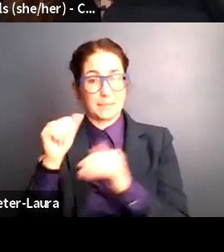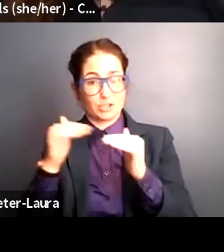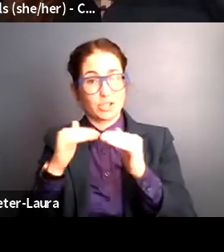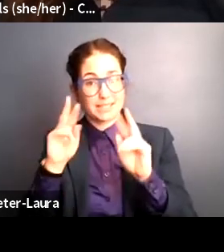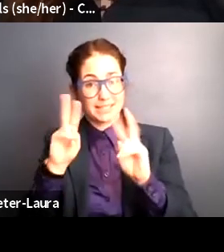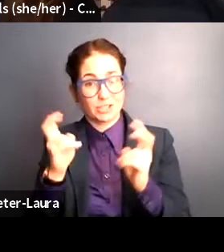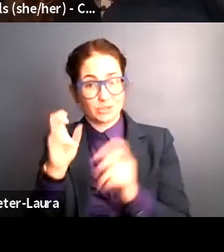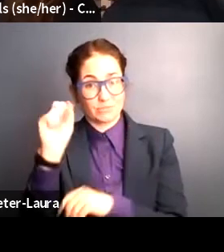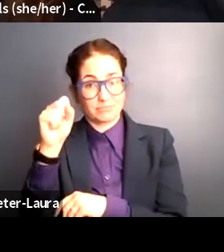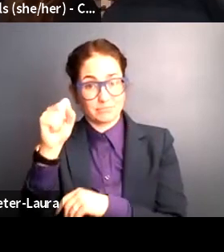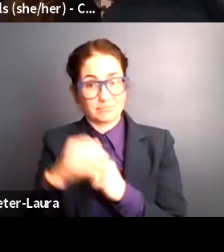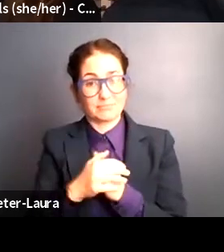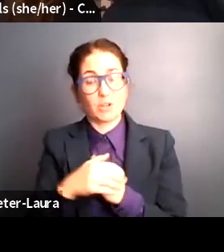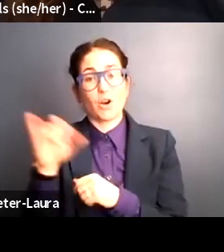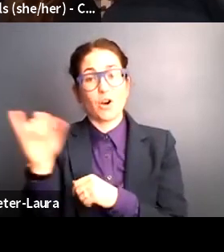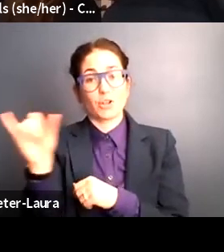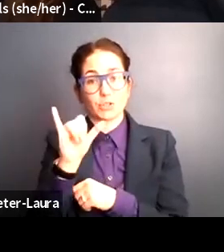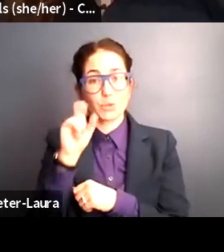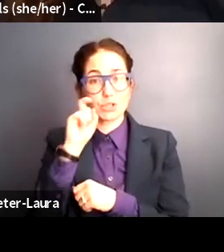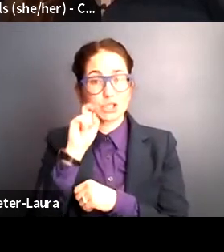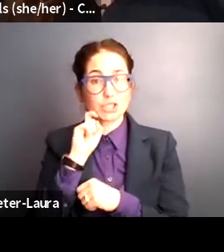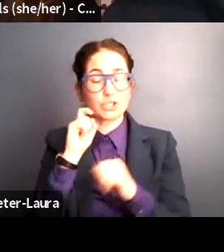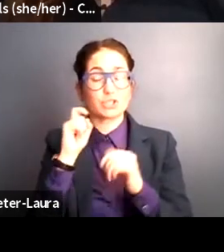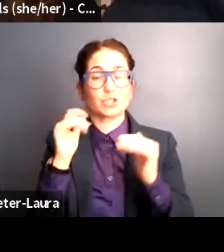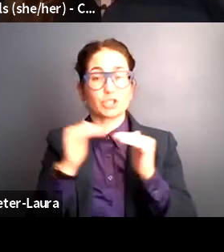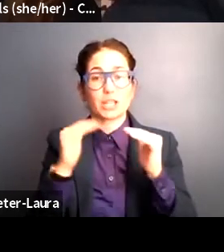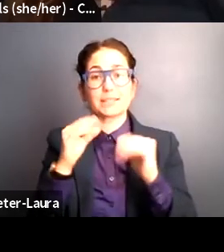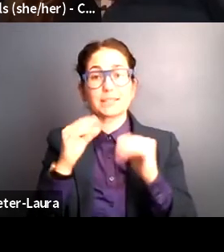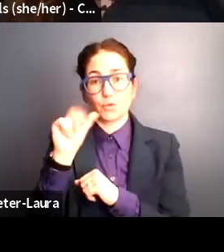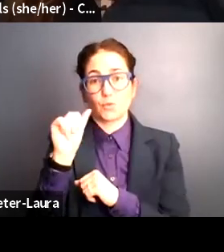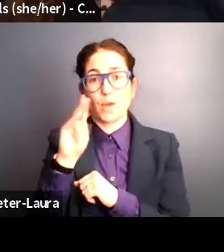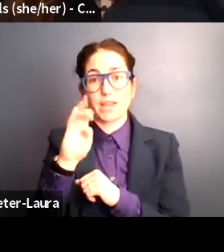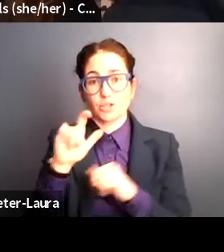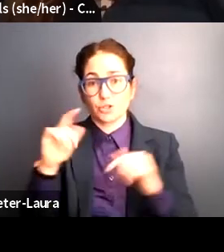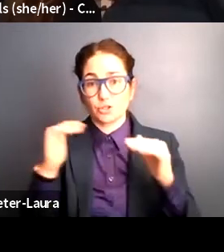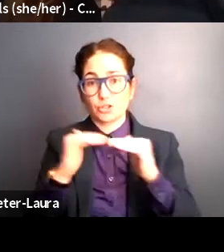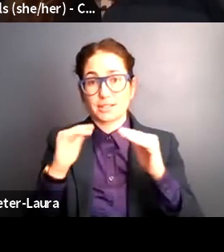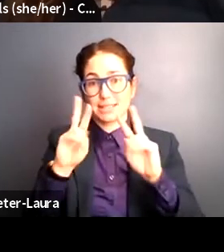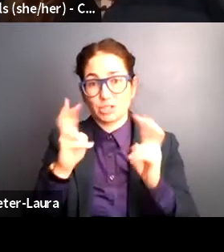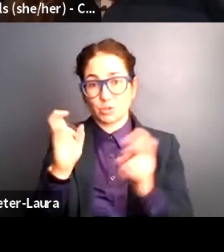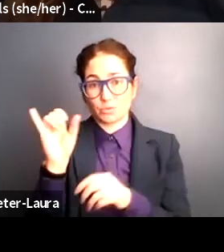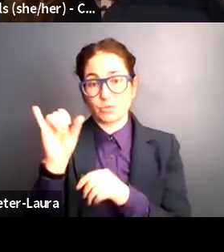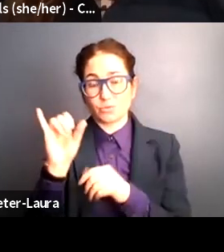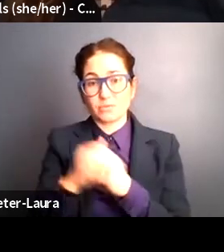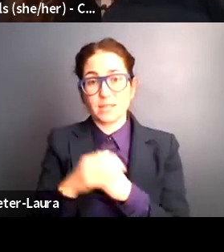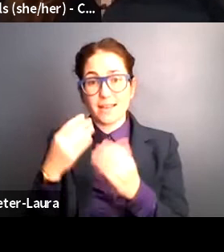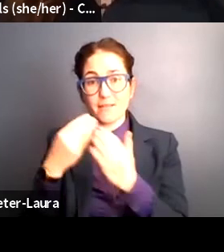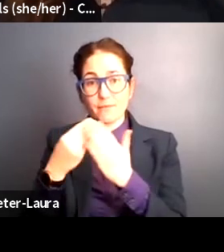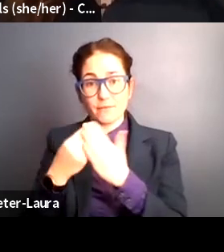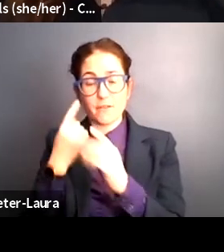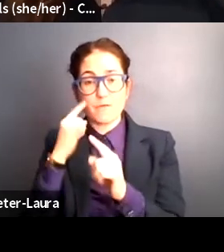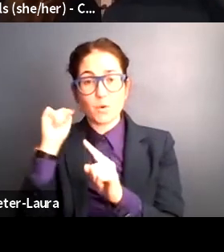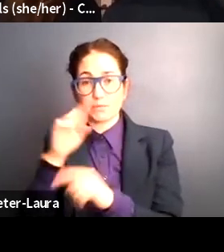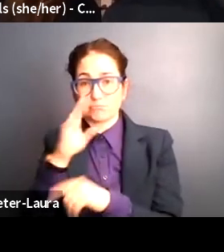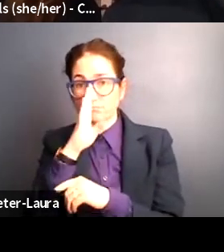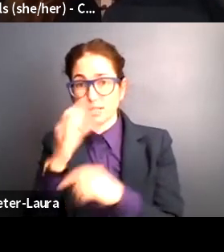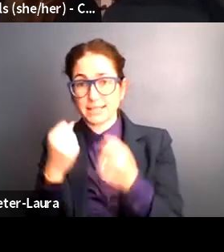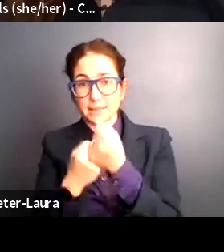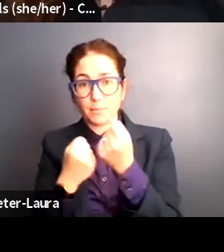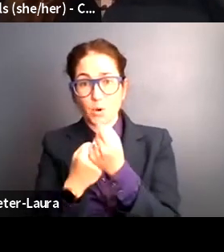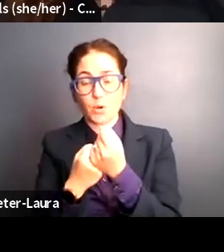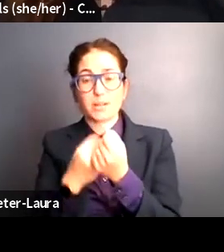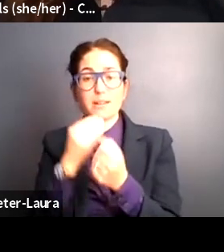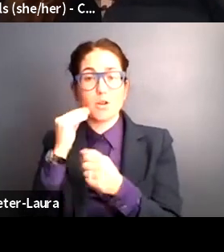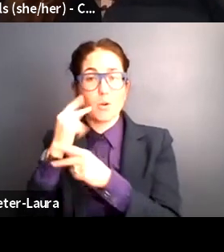it is also a gender justice and racial justice issue as funding for the direct support and home care